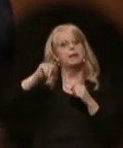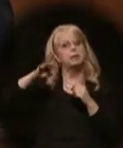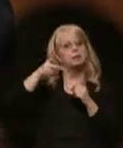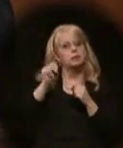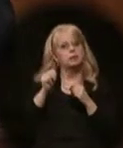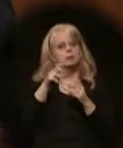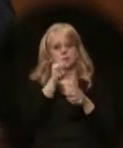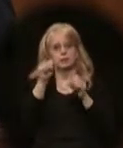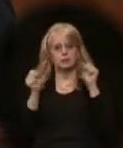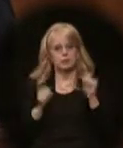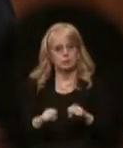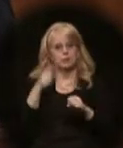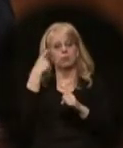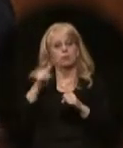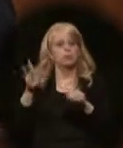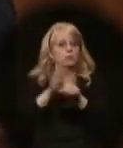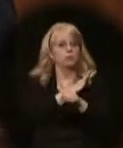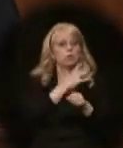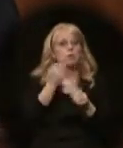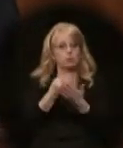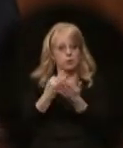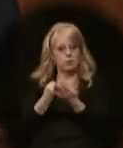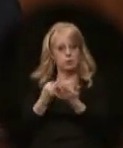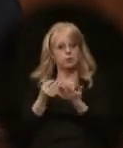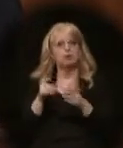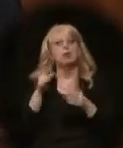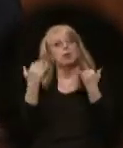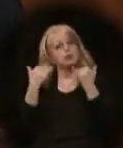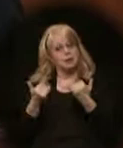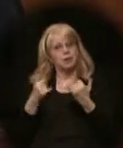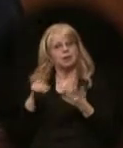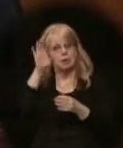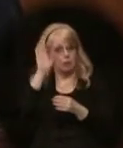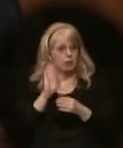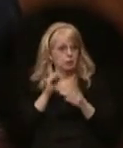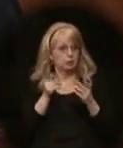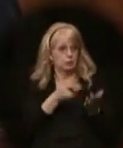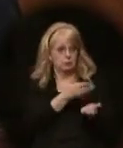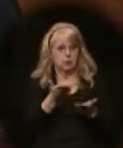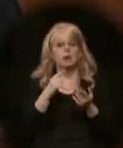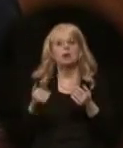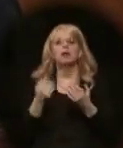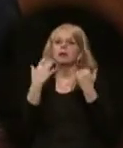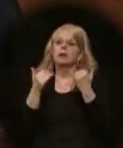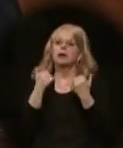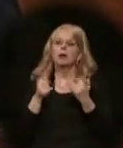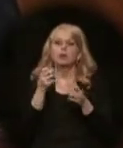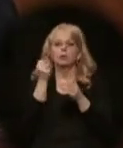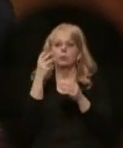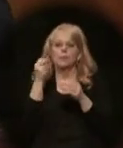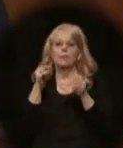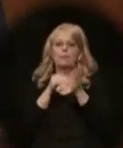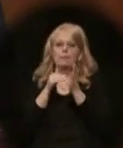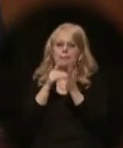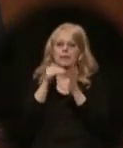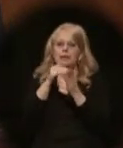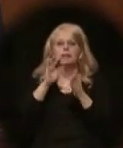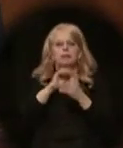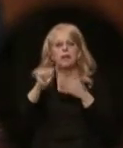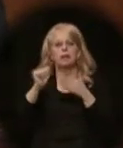fully funded. Fellow Alaskans, the time is now to tackle our $12 billion pension deficit.